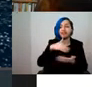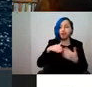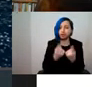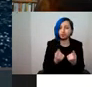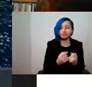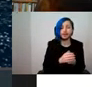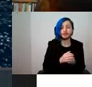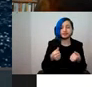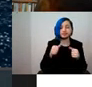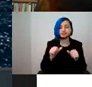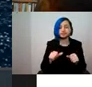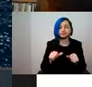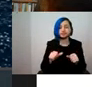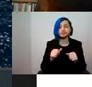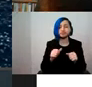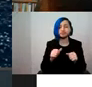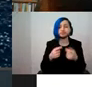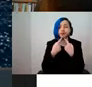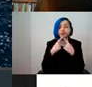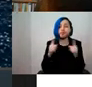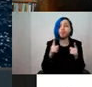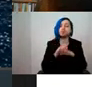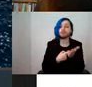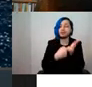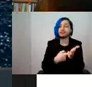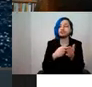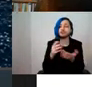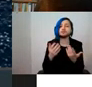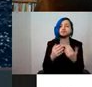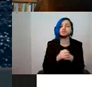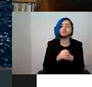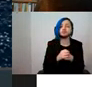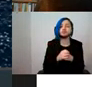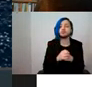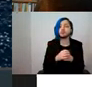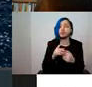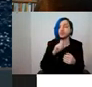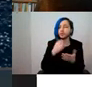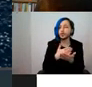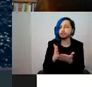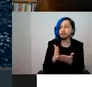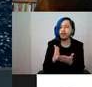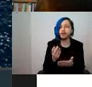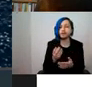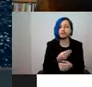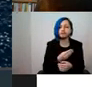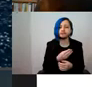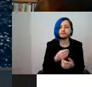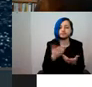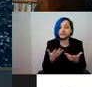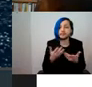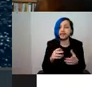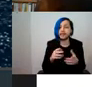research and policy for the sector, which we will be showing with you. I think we may have sent you the list linked to that today,